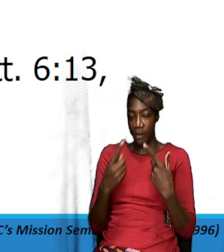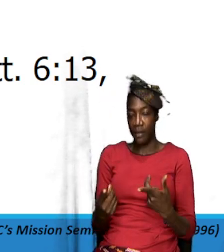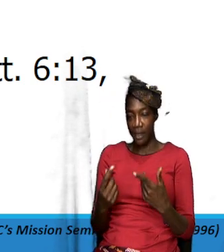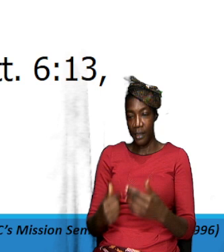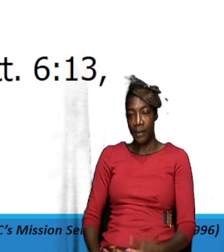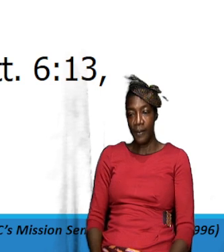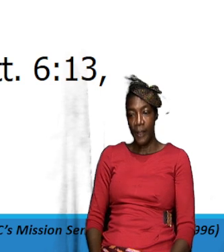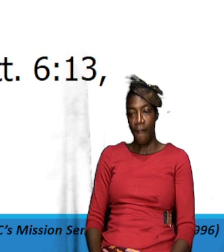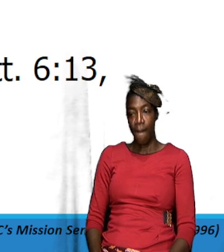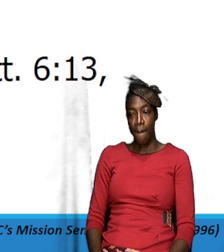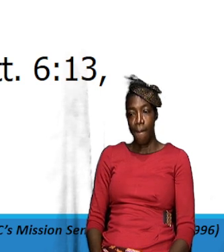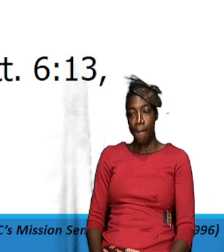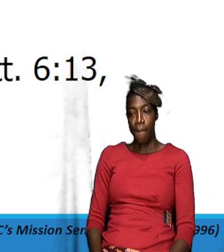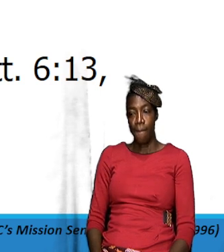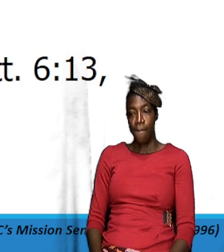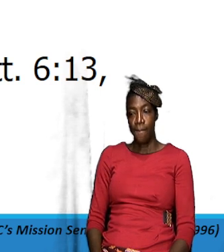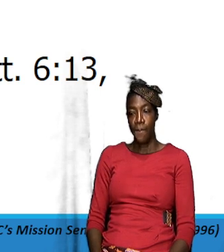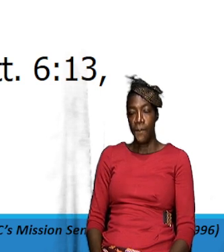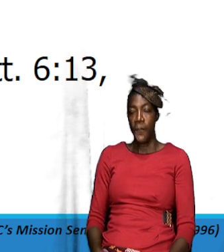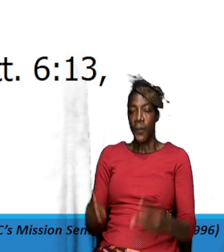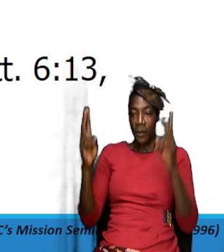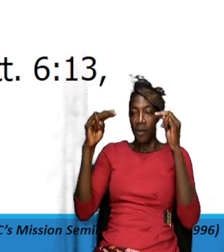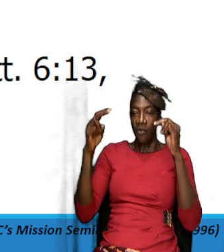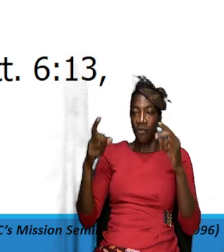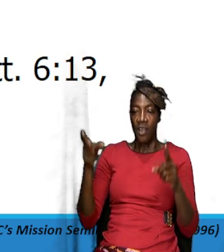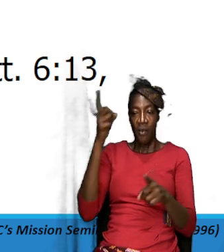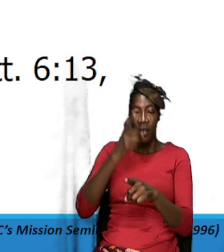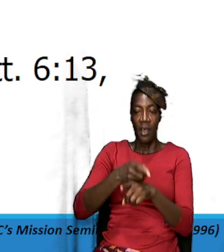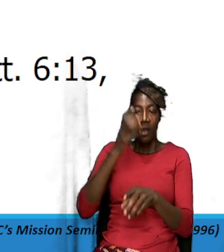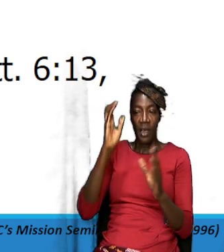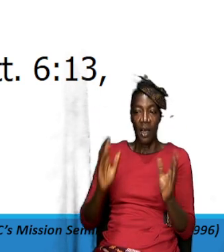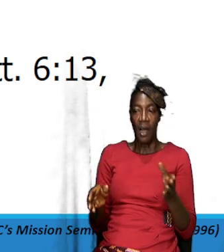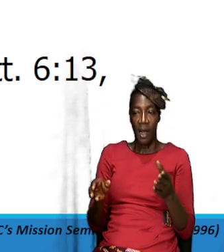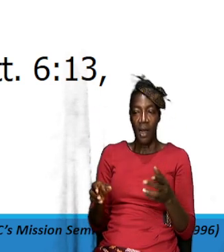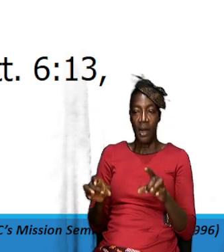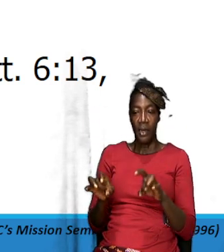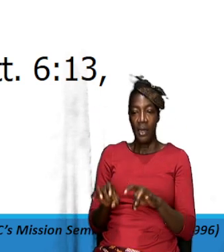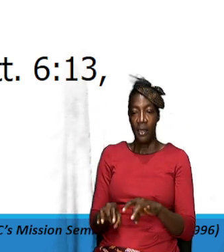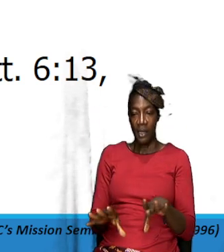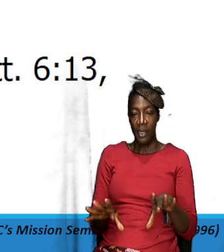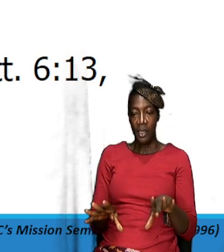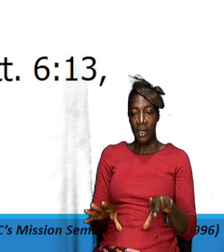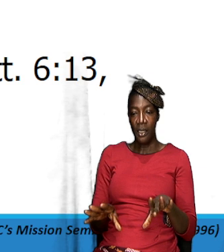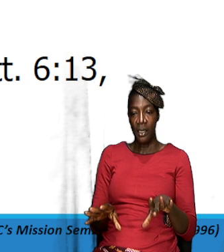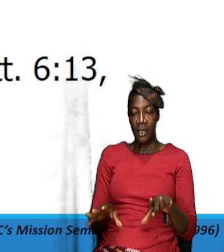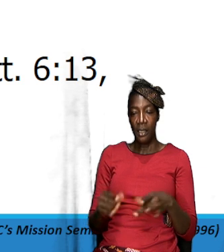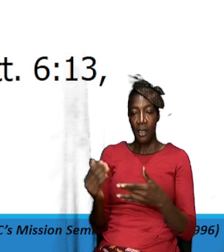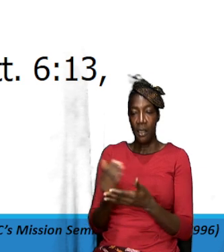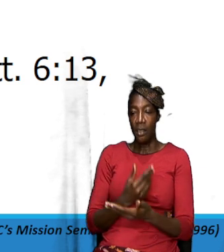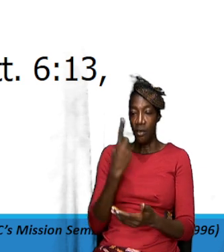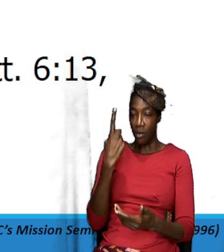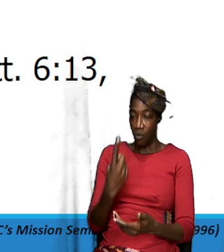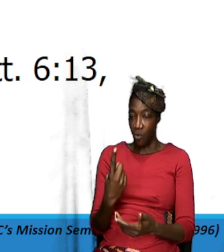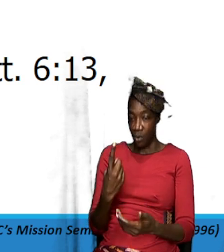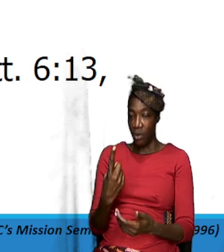they said it is very difficult to hate someone you pray for